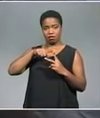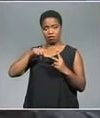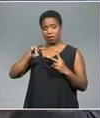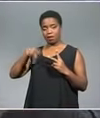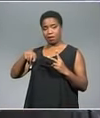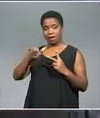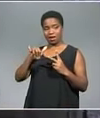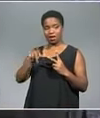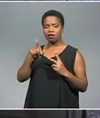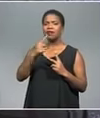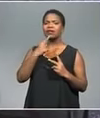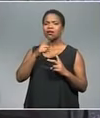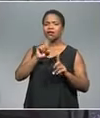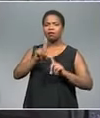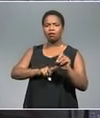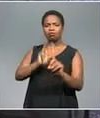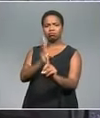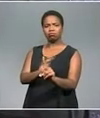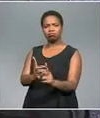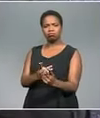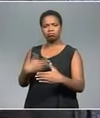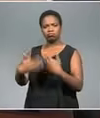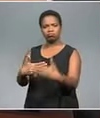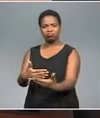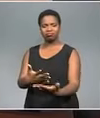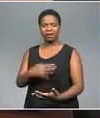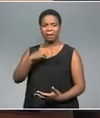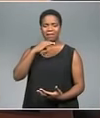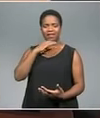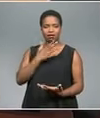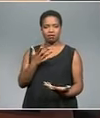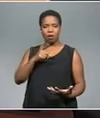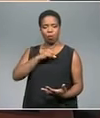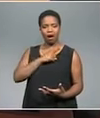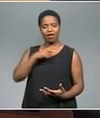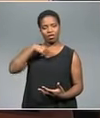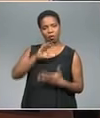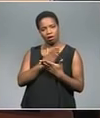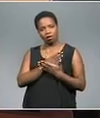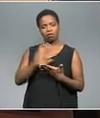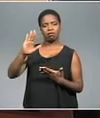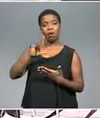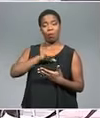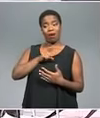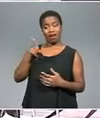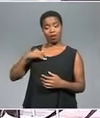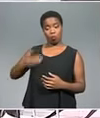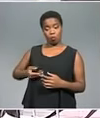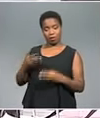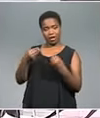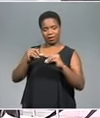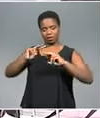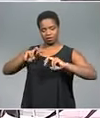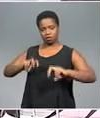Breitenbach believes the failed disciplinary hearing against her was a front, set up to try and get rid of her. I believe